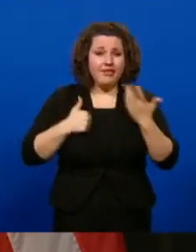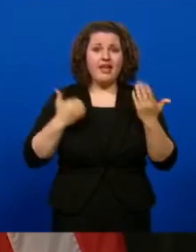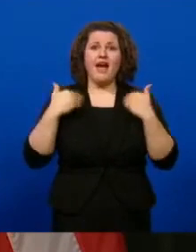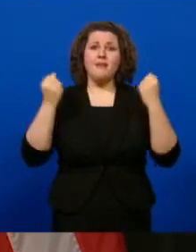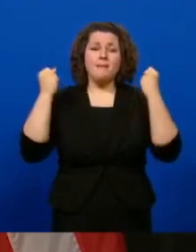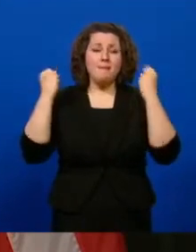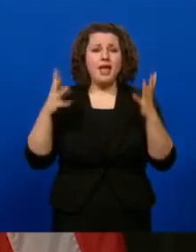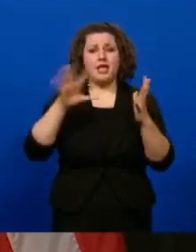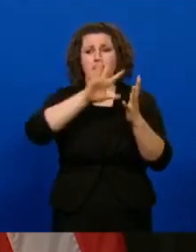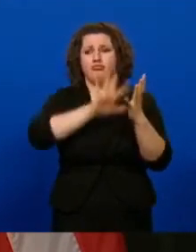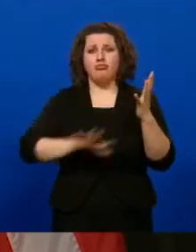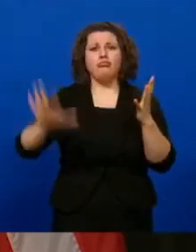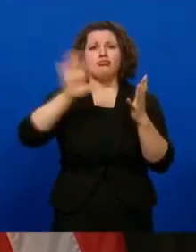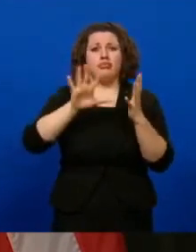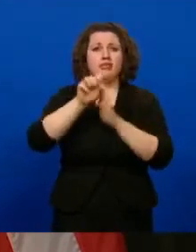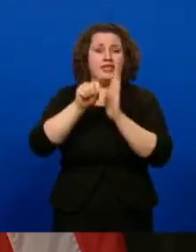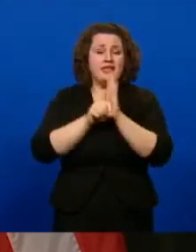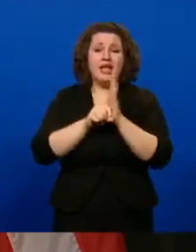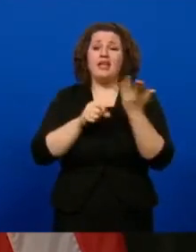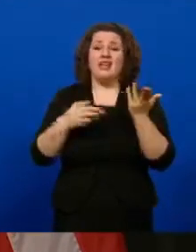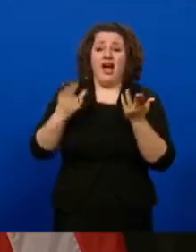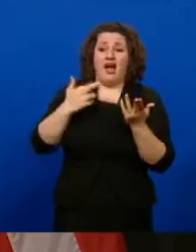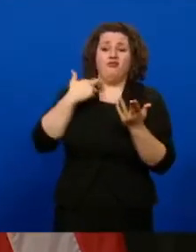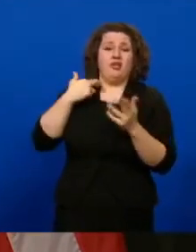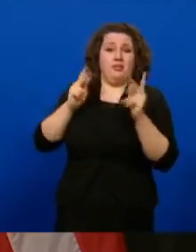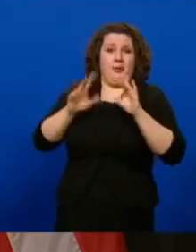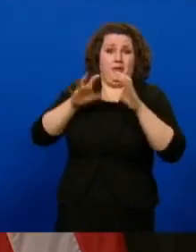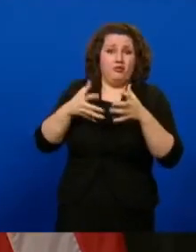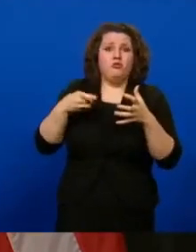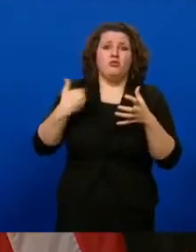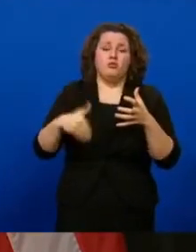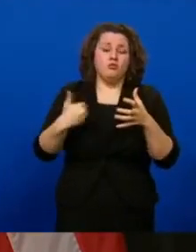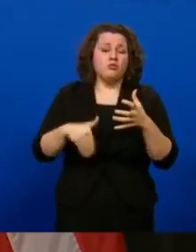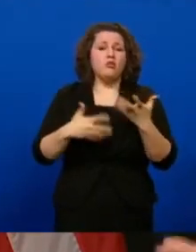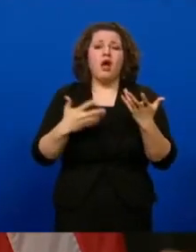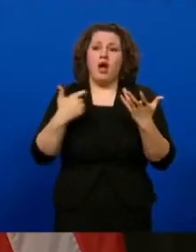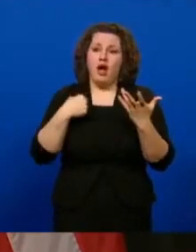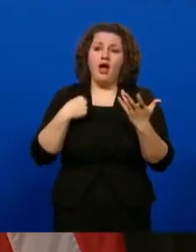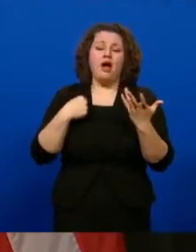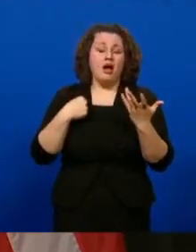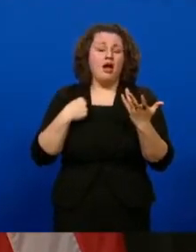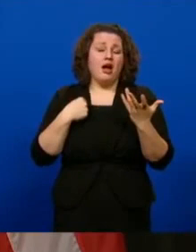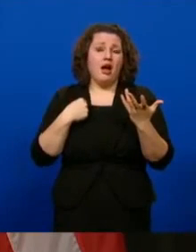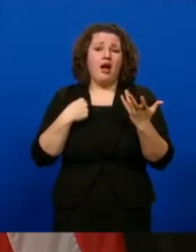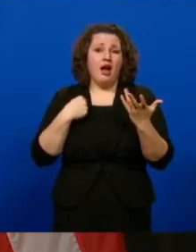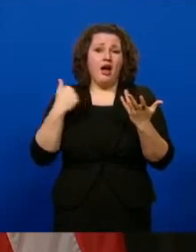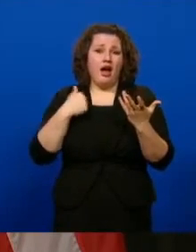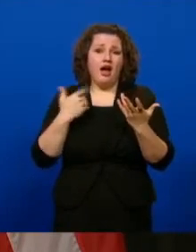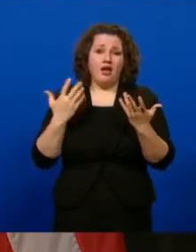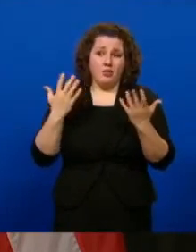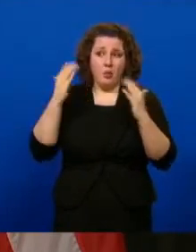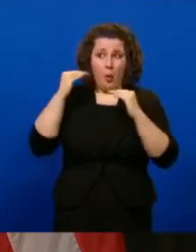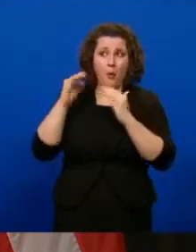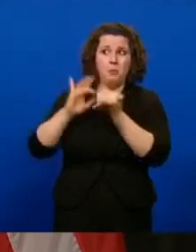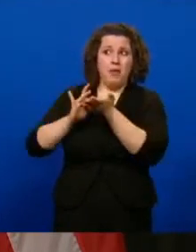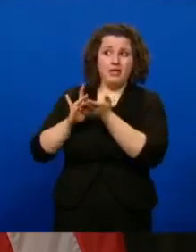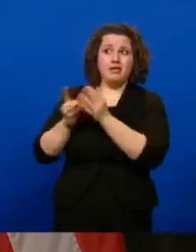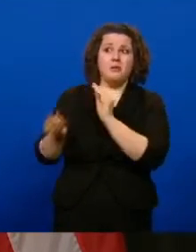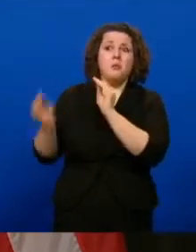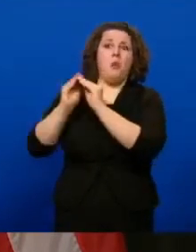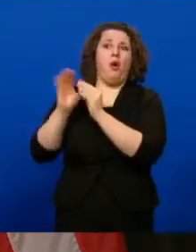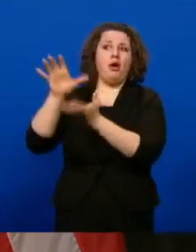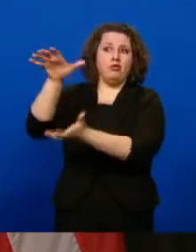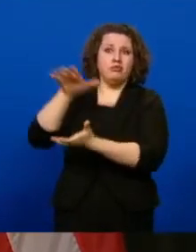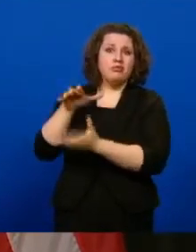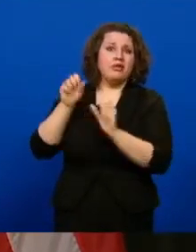the state and the vulnerable populations that those include, I would hope that we could get our allocation bumped up a little bit. So